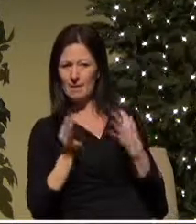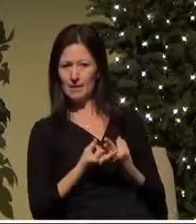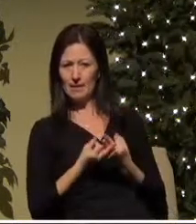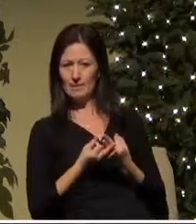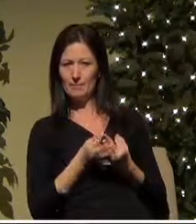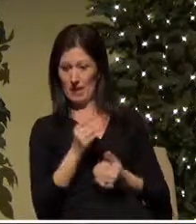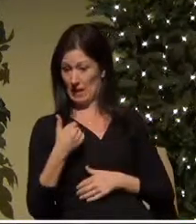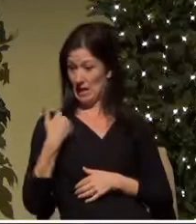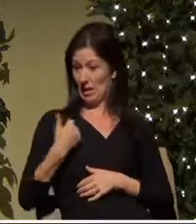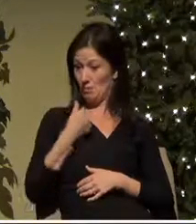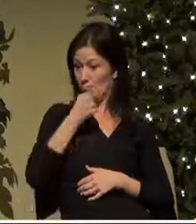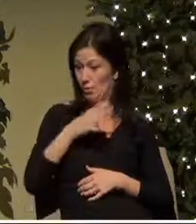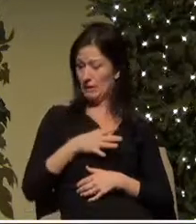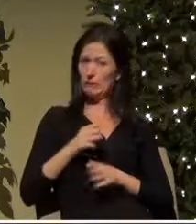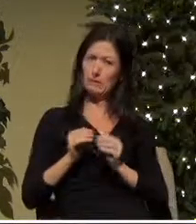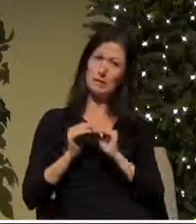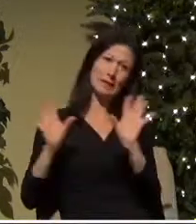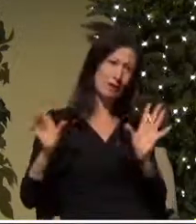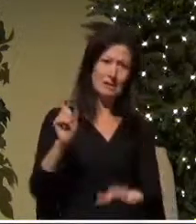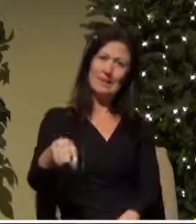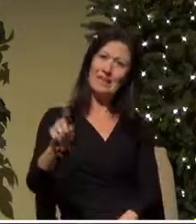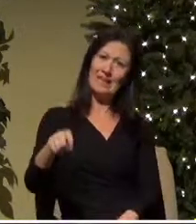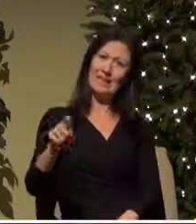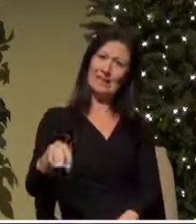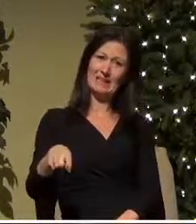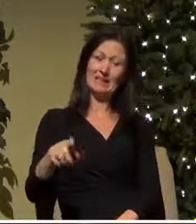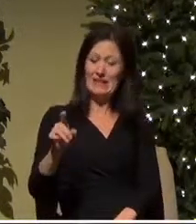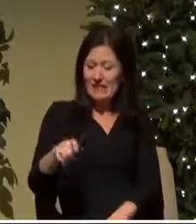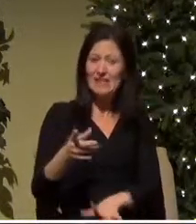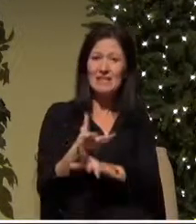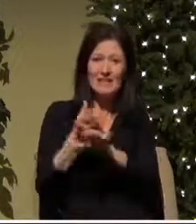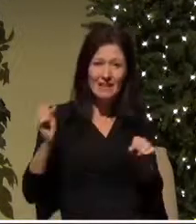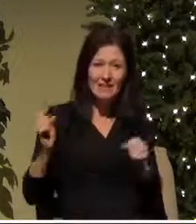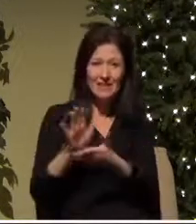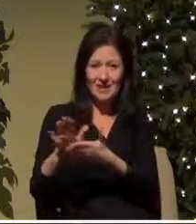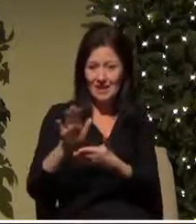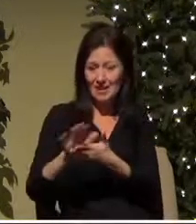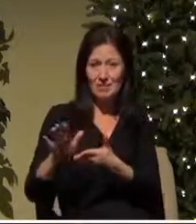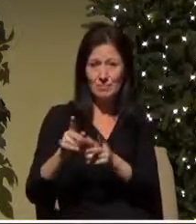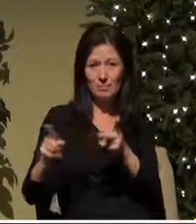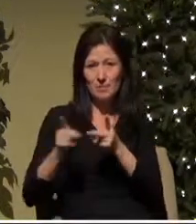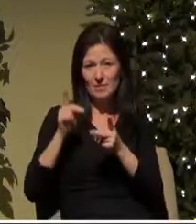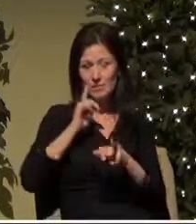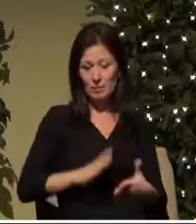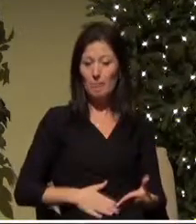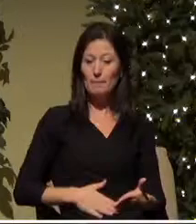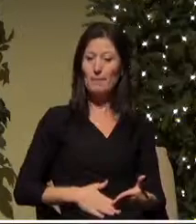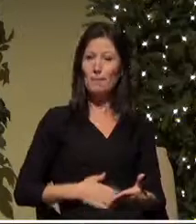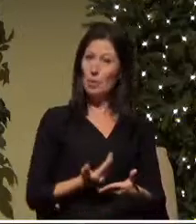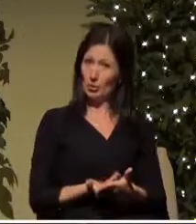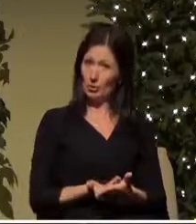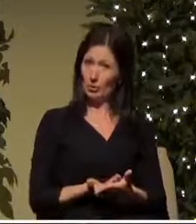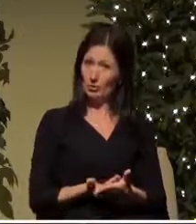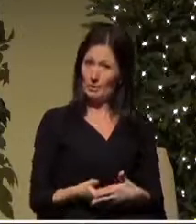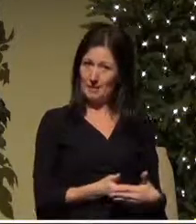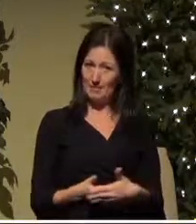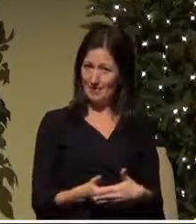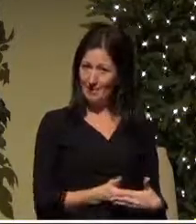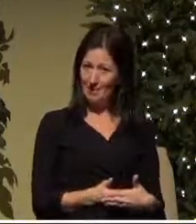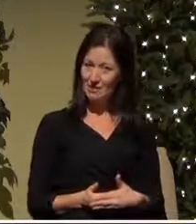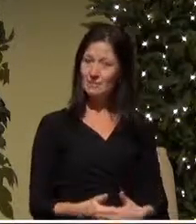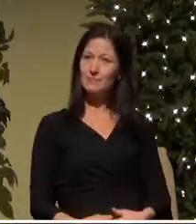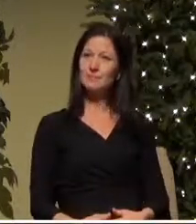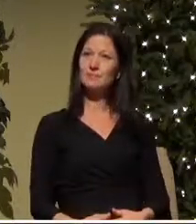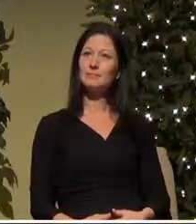obviously in need she needs a safe and clean environment for this baby to come now let's grant that the